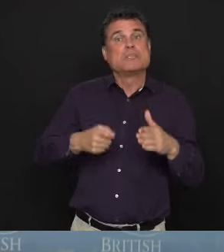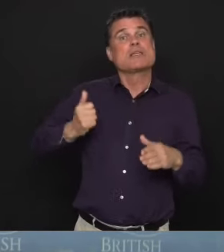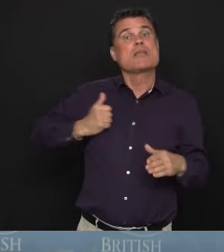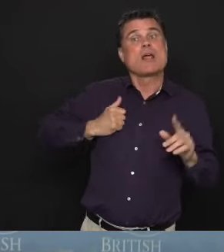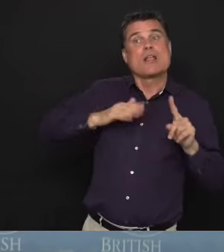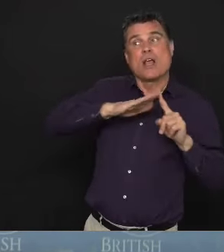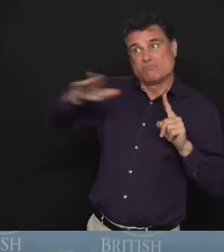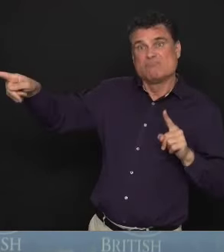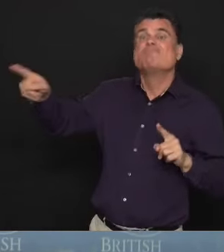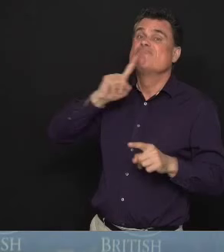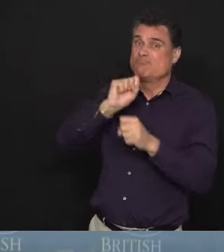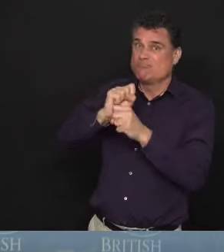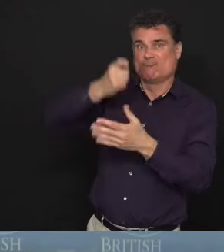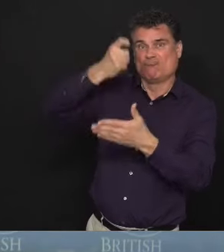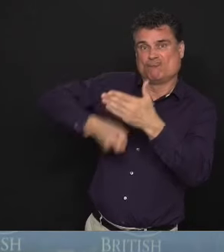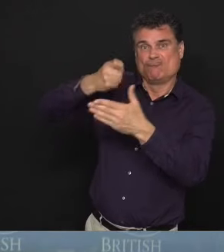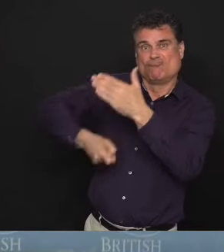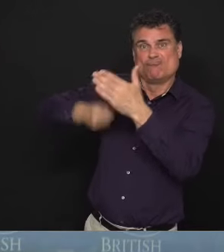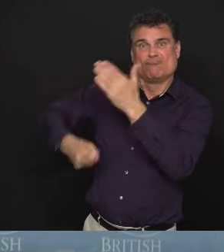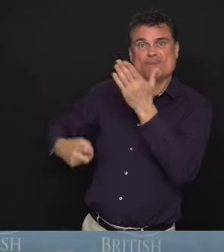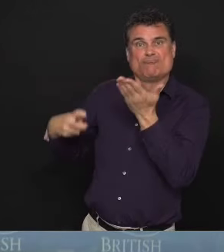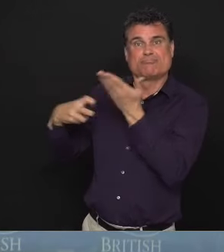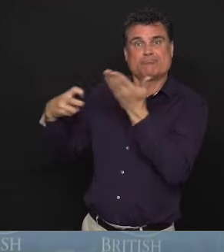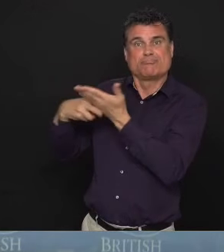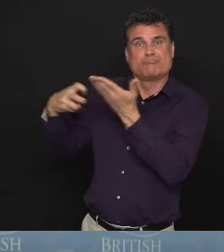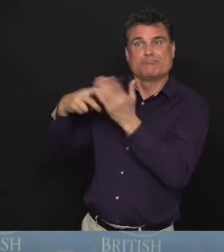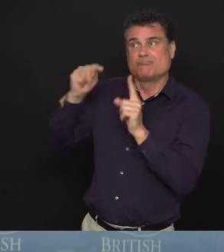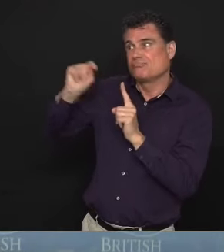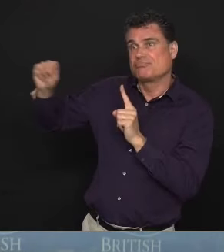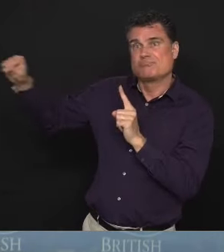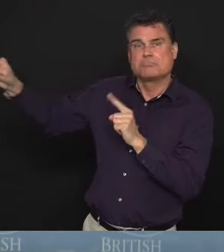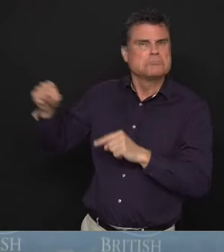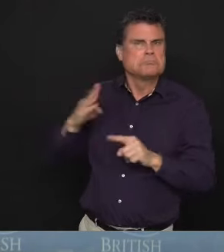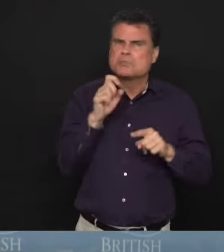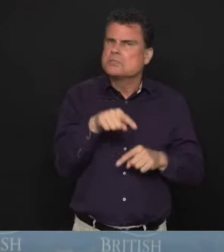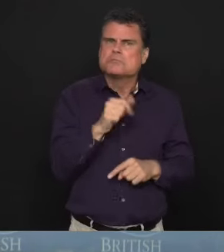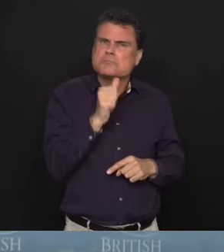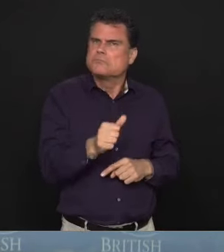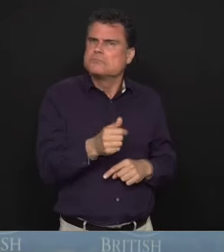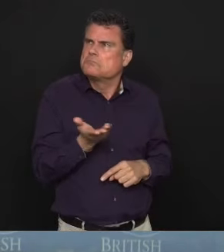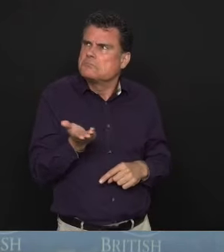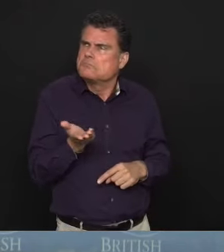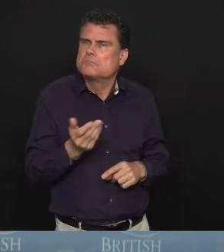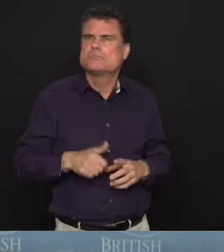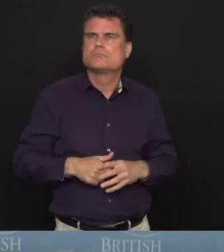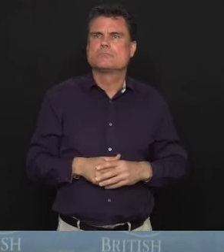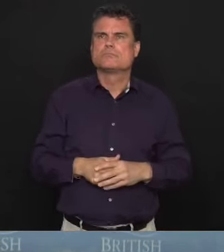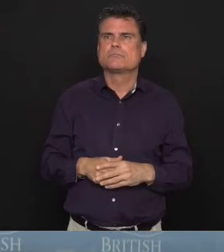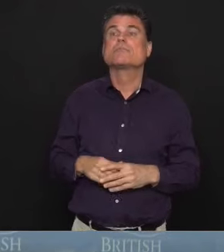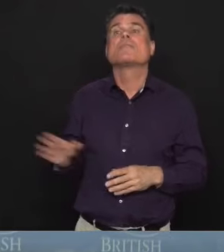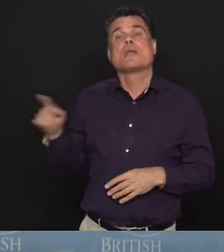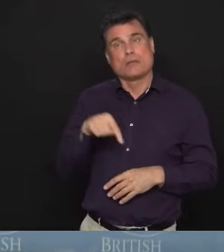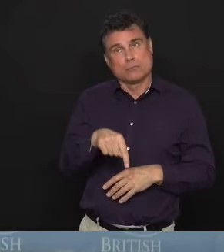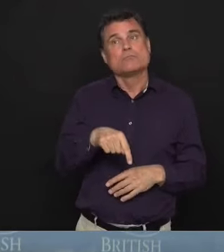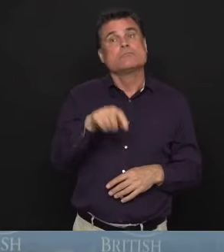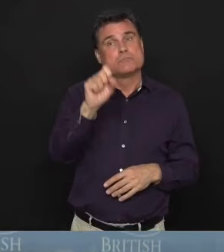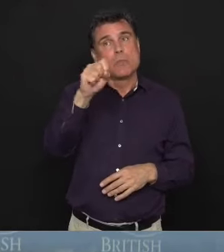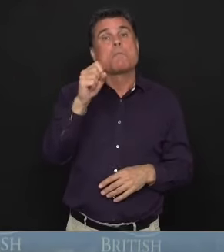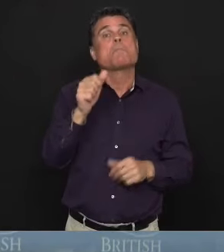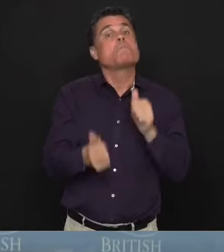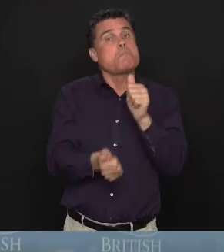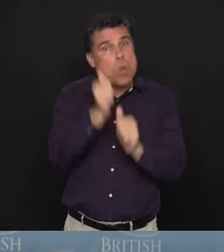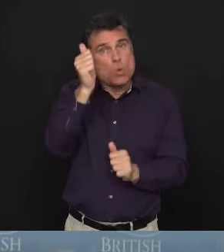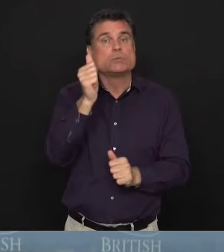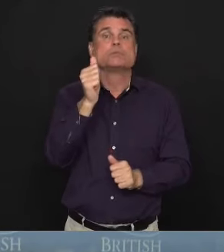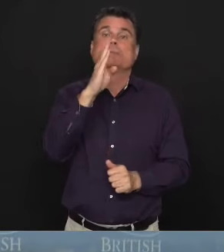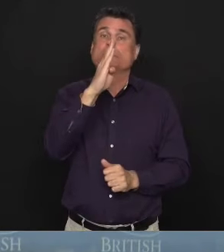As I said, by and large, the majority of people in this province are, in fact, following social distancing measures. And any changes